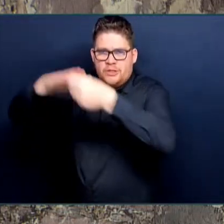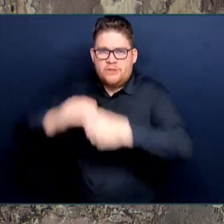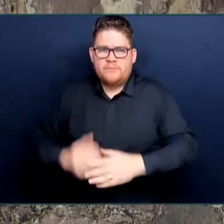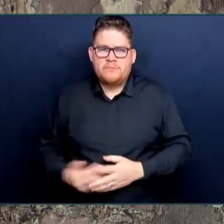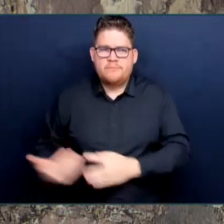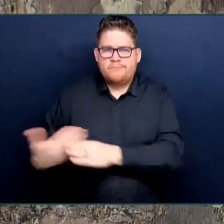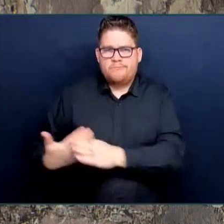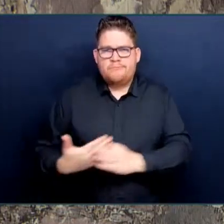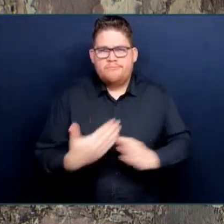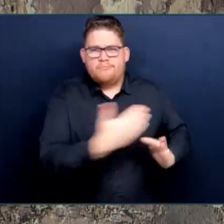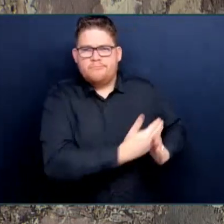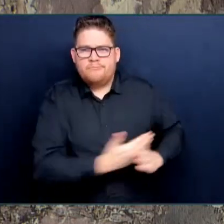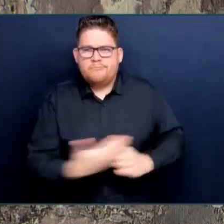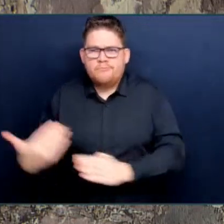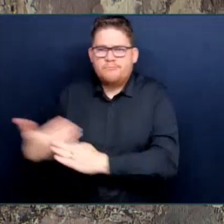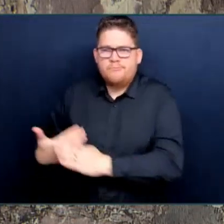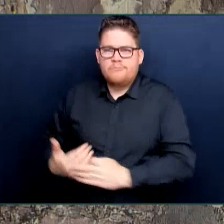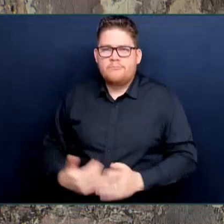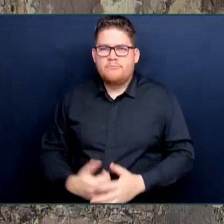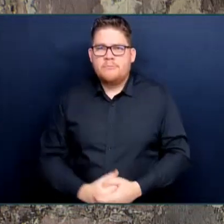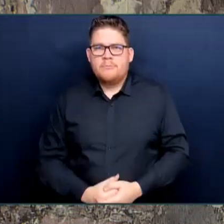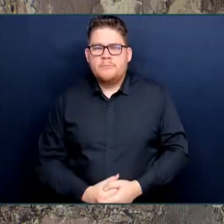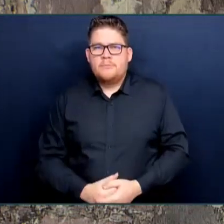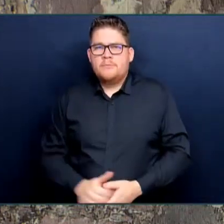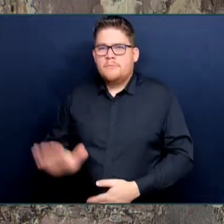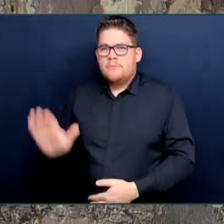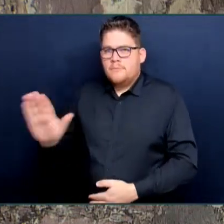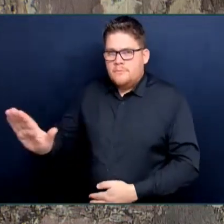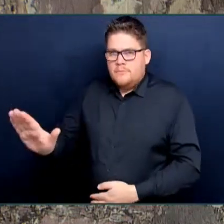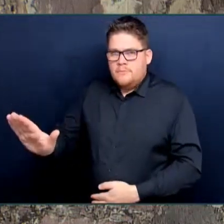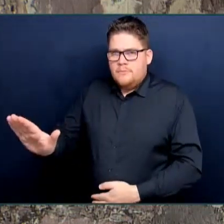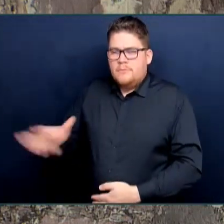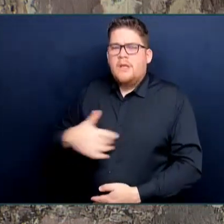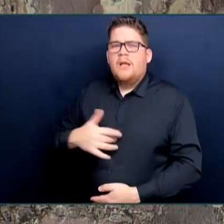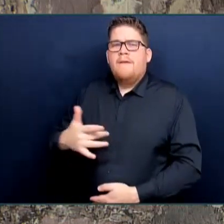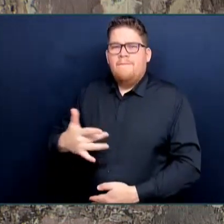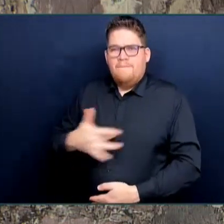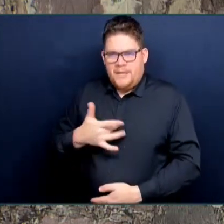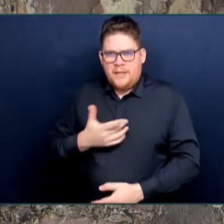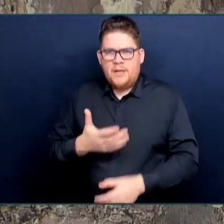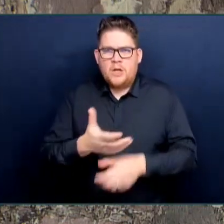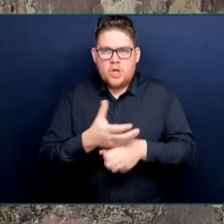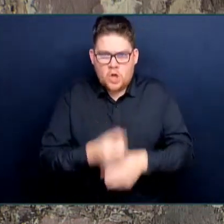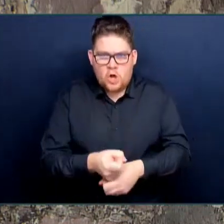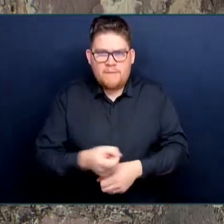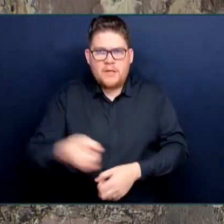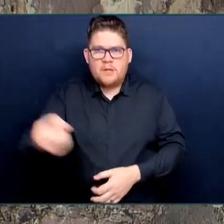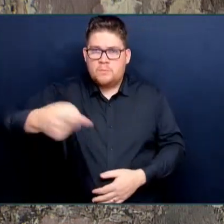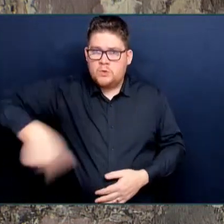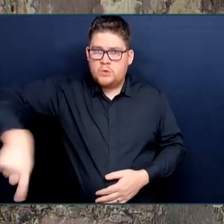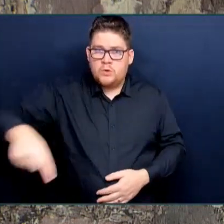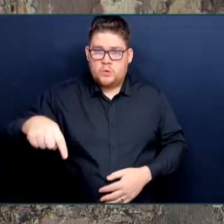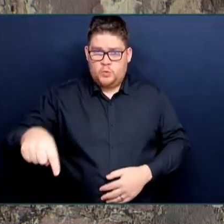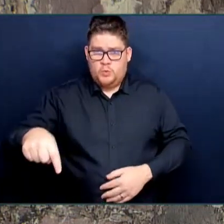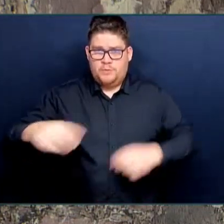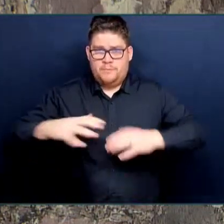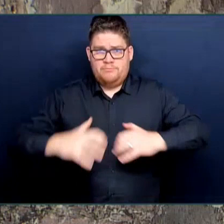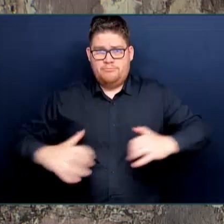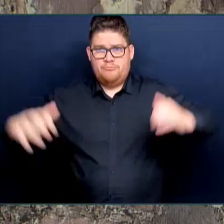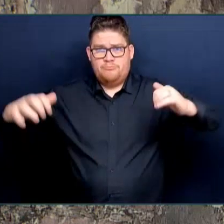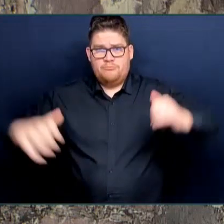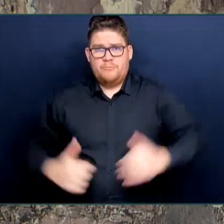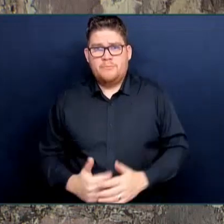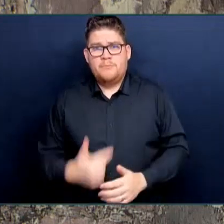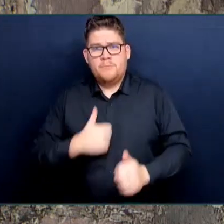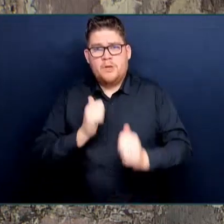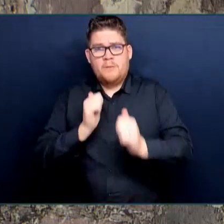I'm sure the member was watching. Well, in fact, he was here when we passed legislation setting targets for local government, when we